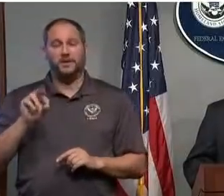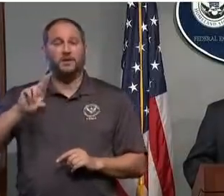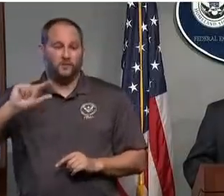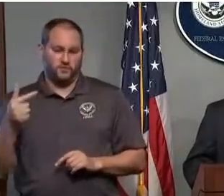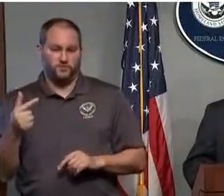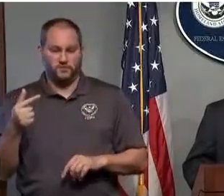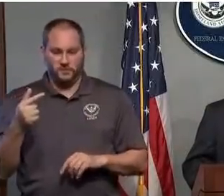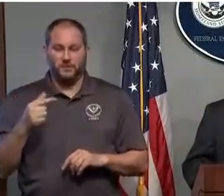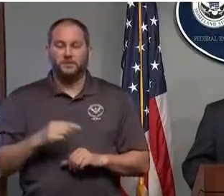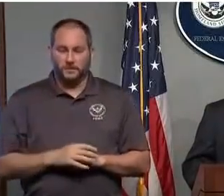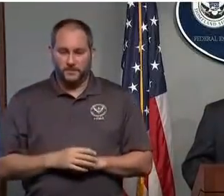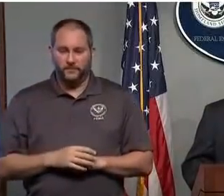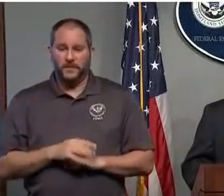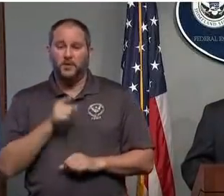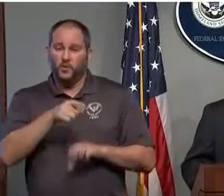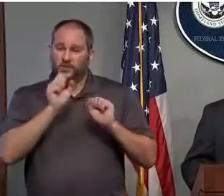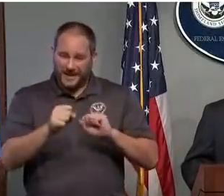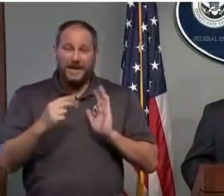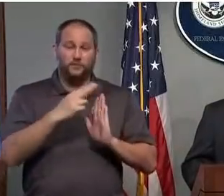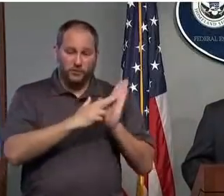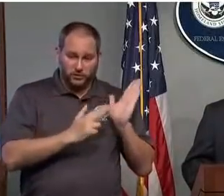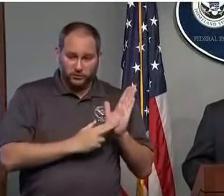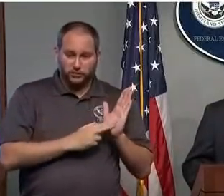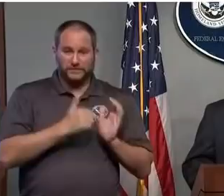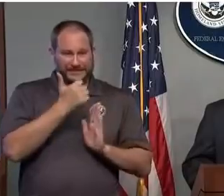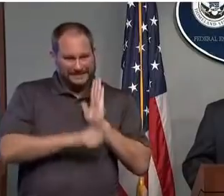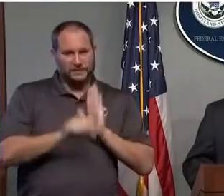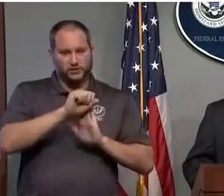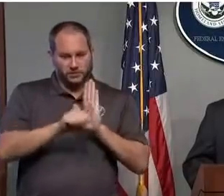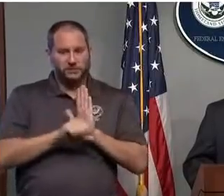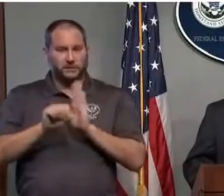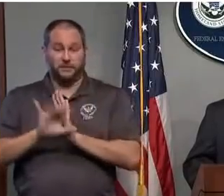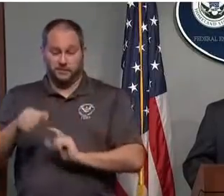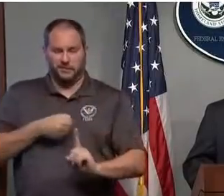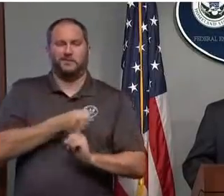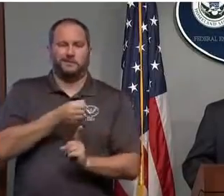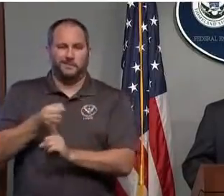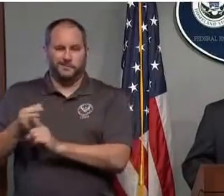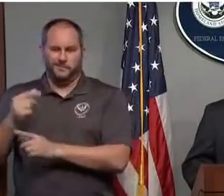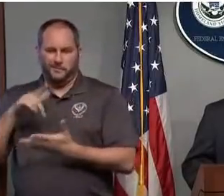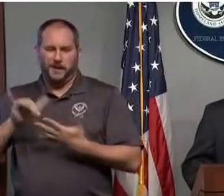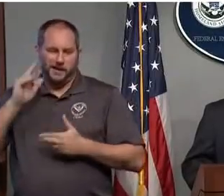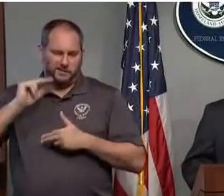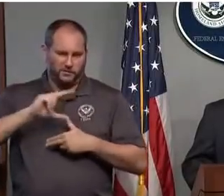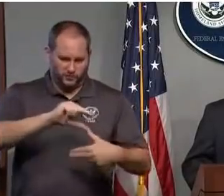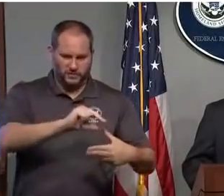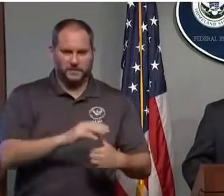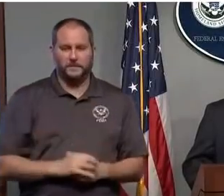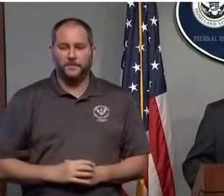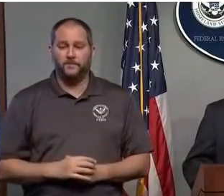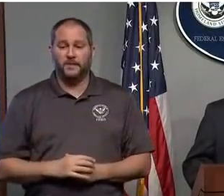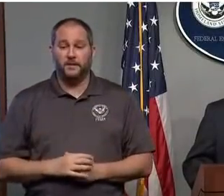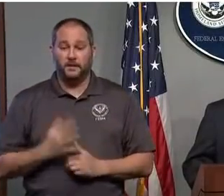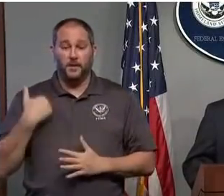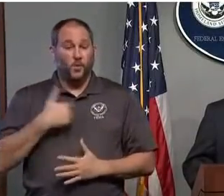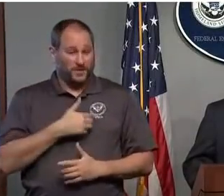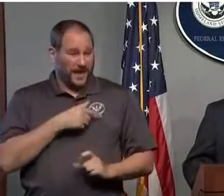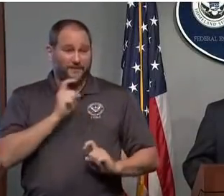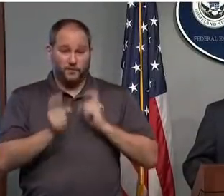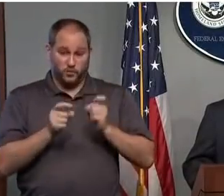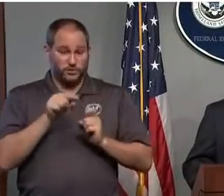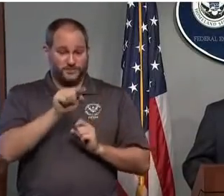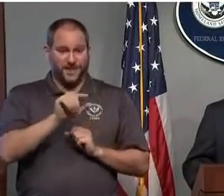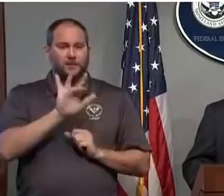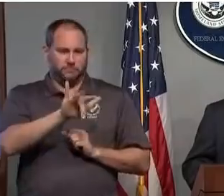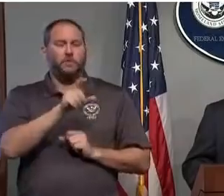go ahead and register to volunteer in each state that's been disaster affected. We also have a donations portal that's on there. We ask that for those